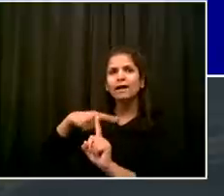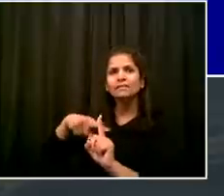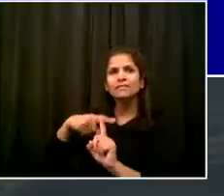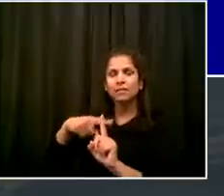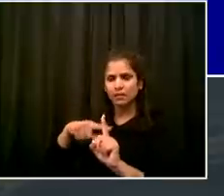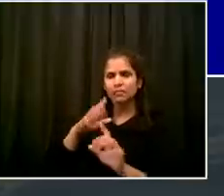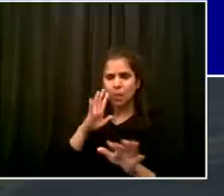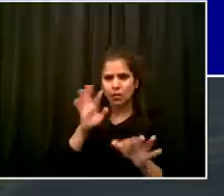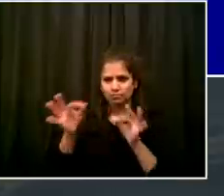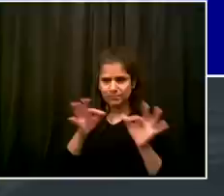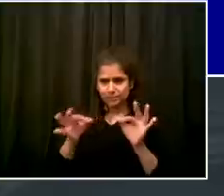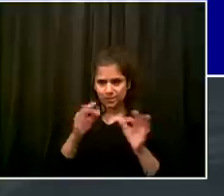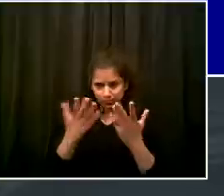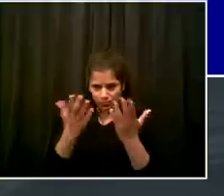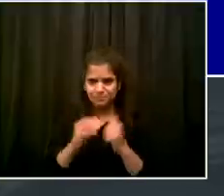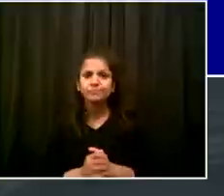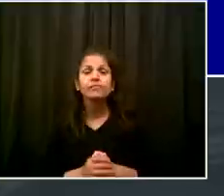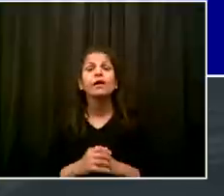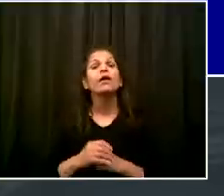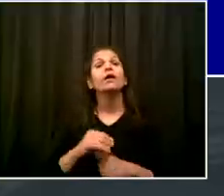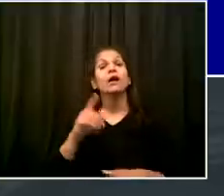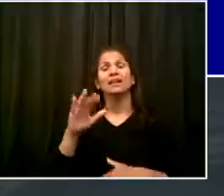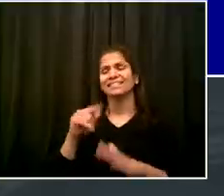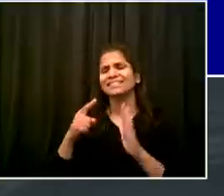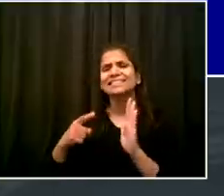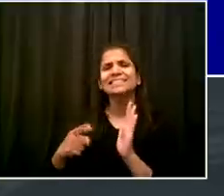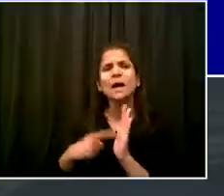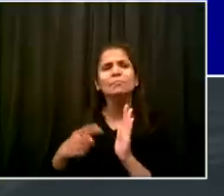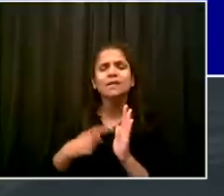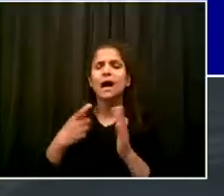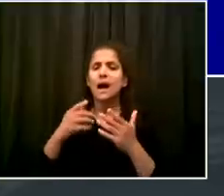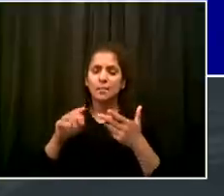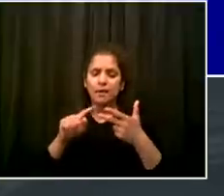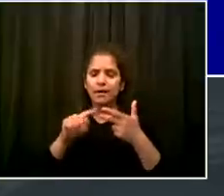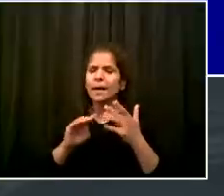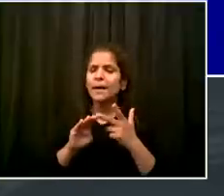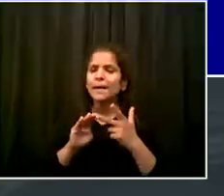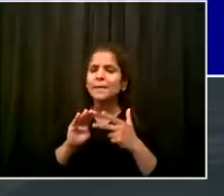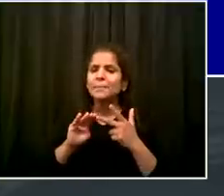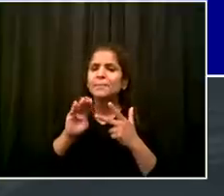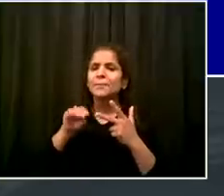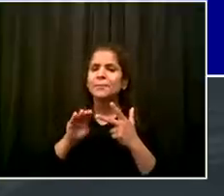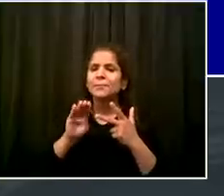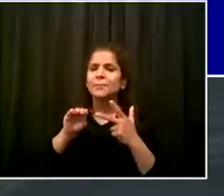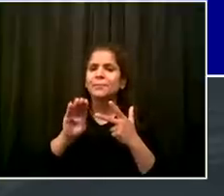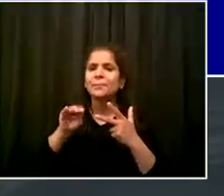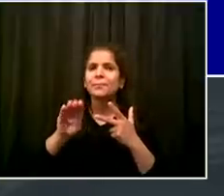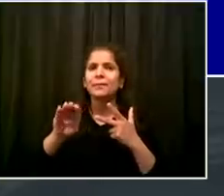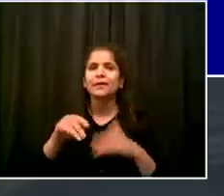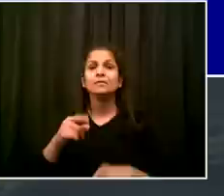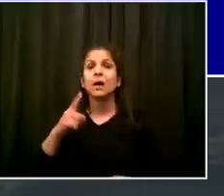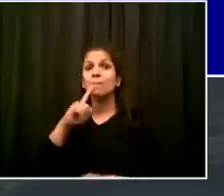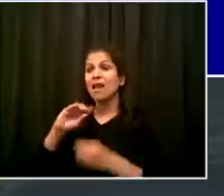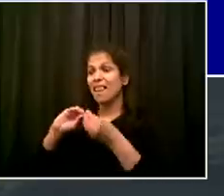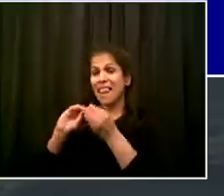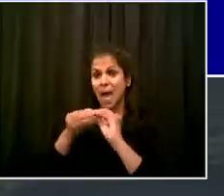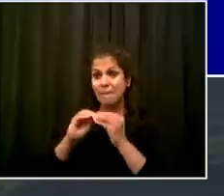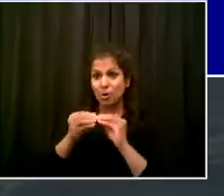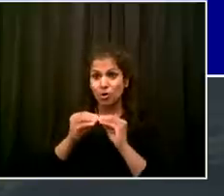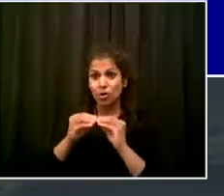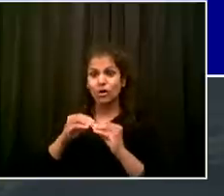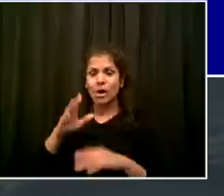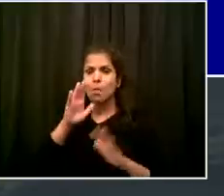several days in single digits, which we obviously didn't see before. But here's another big picture reality. The last 10 days